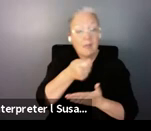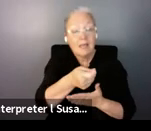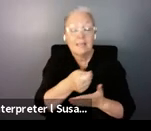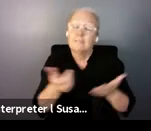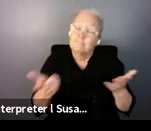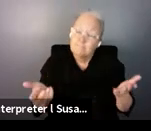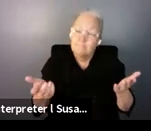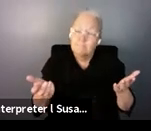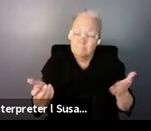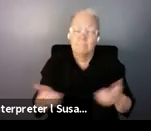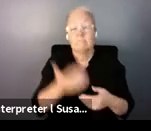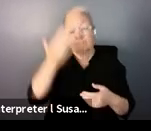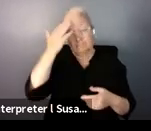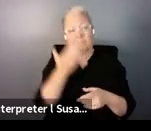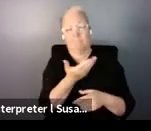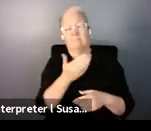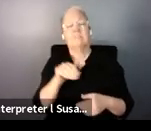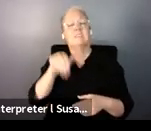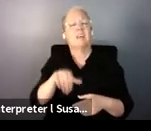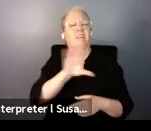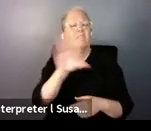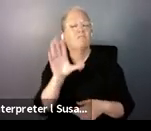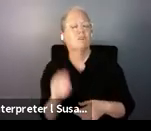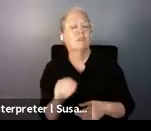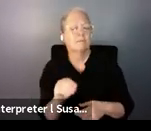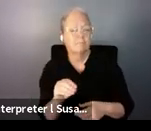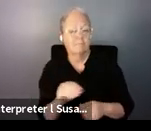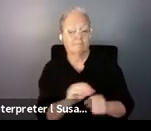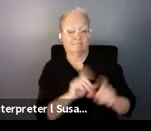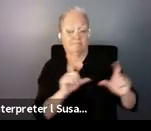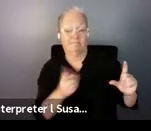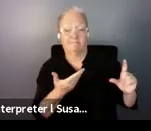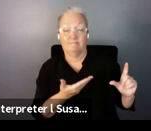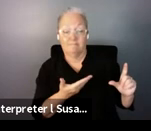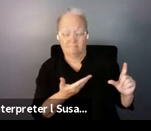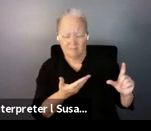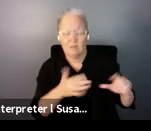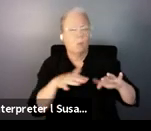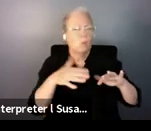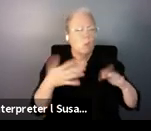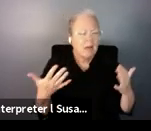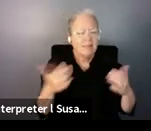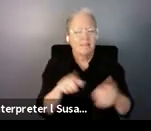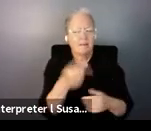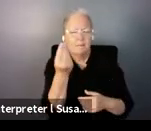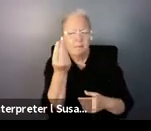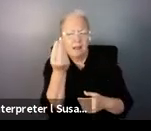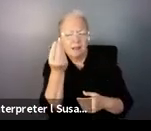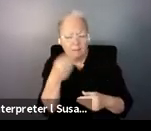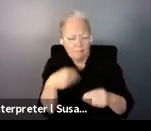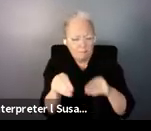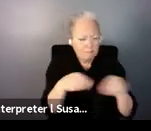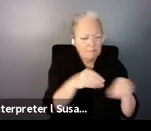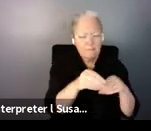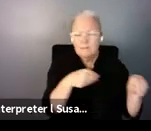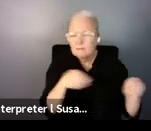have from South Africa. And we try to see over the cost of disability that people face, of which support